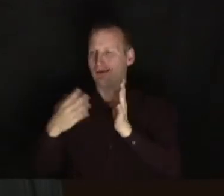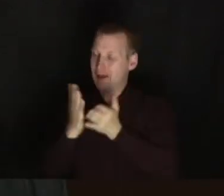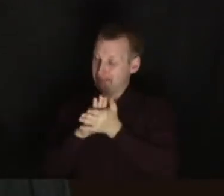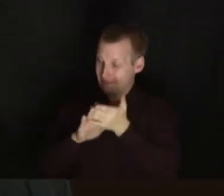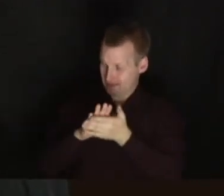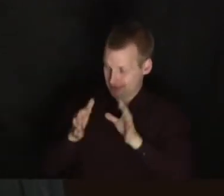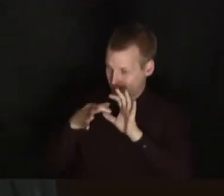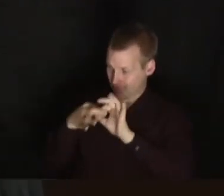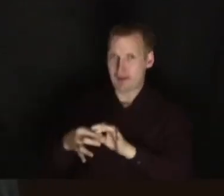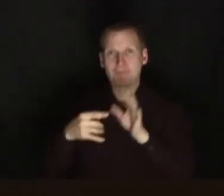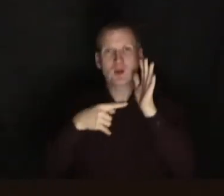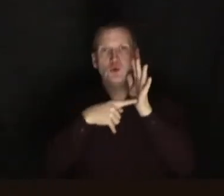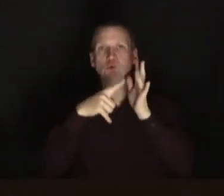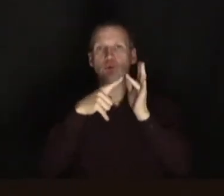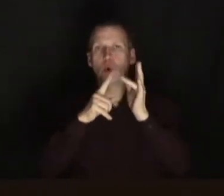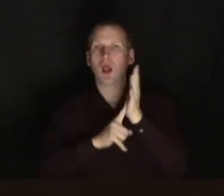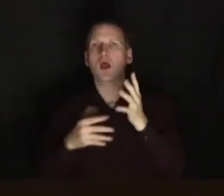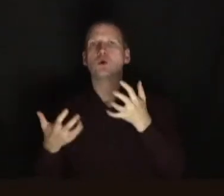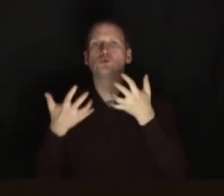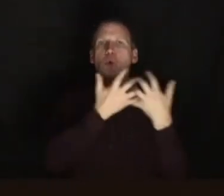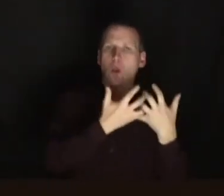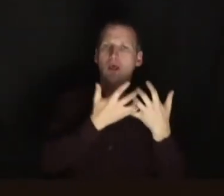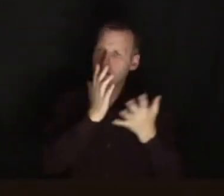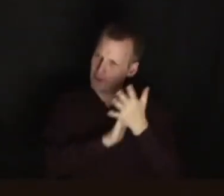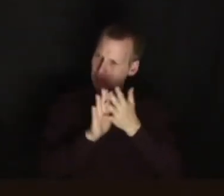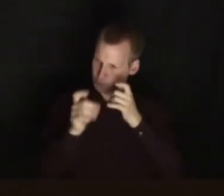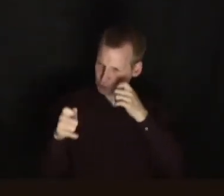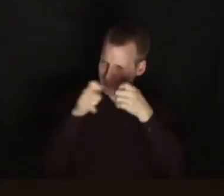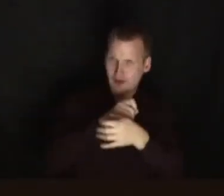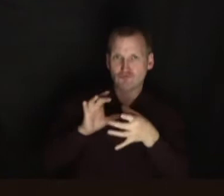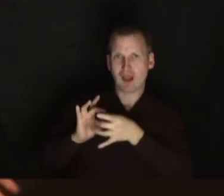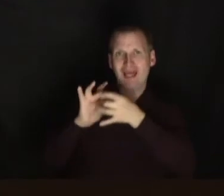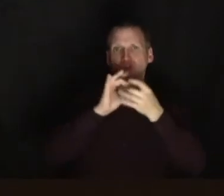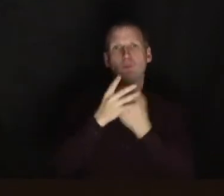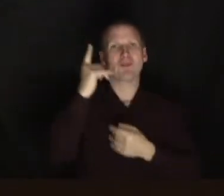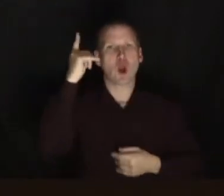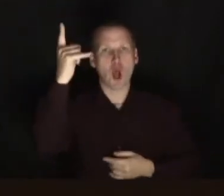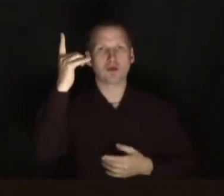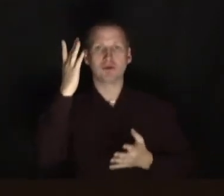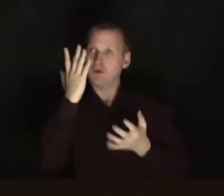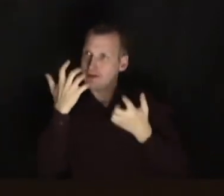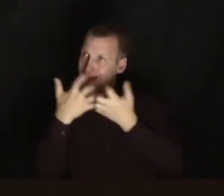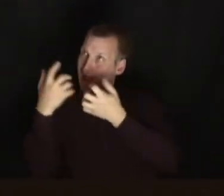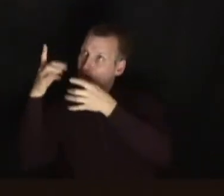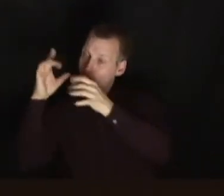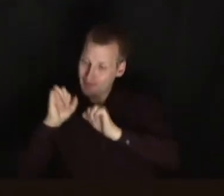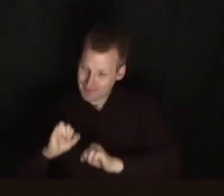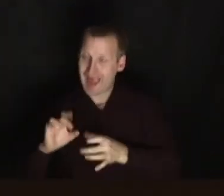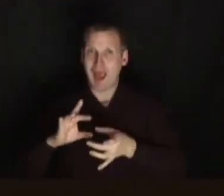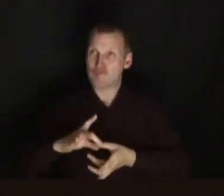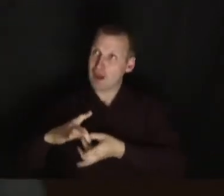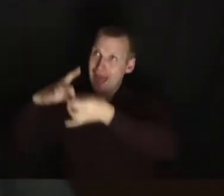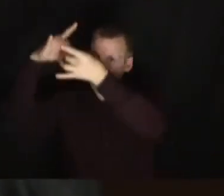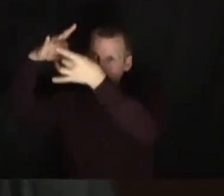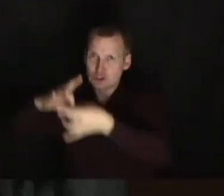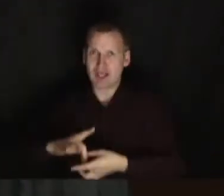me these tools have been really significant in changing that relationship with God and my children's relationship with God to being another thing